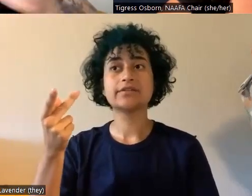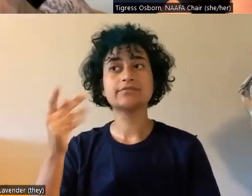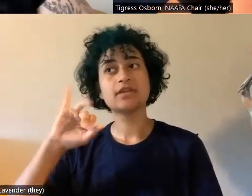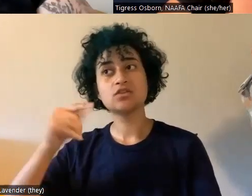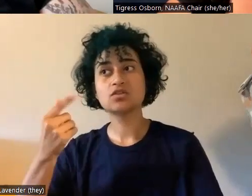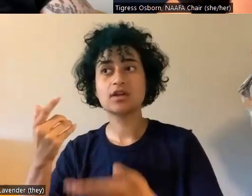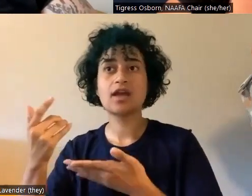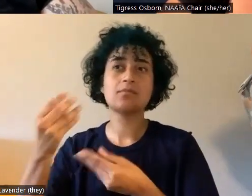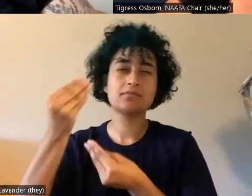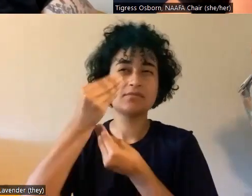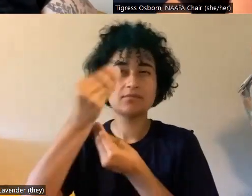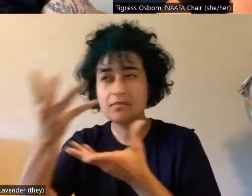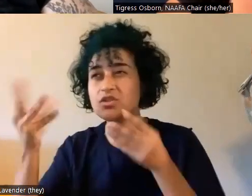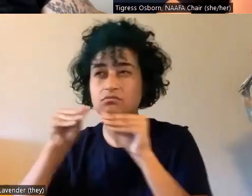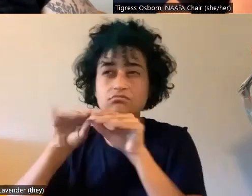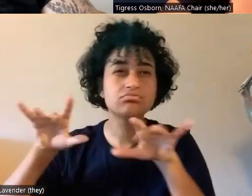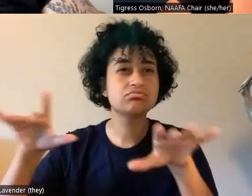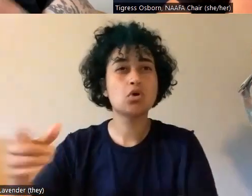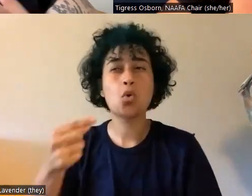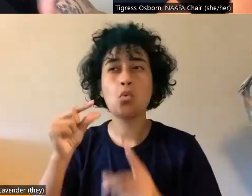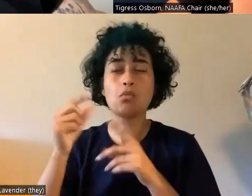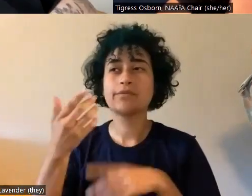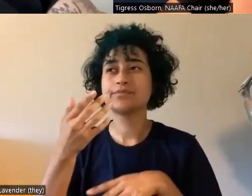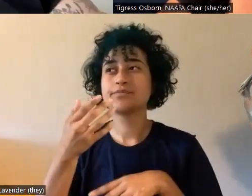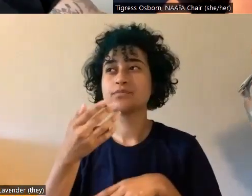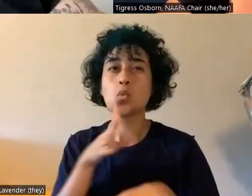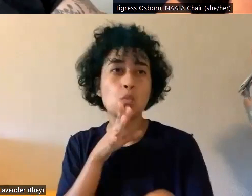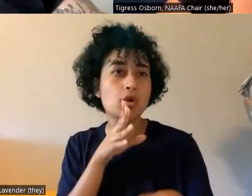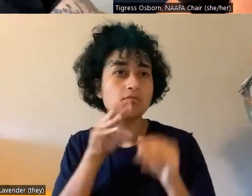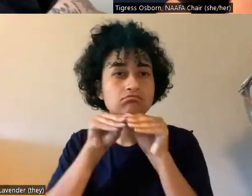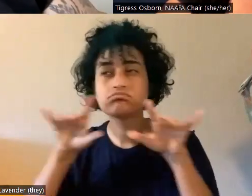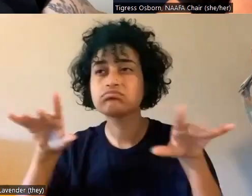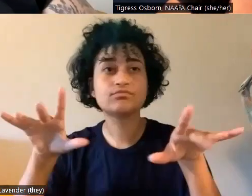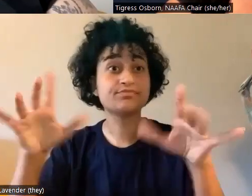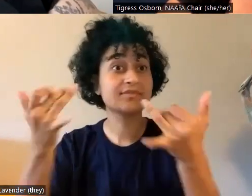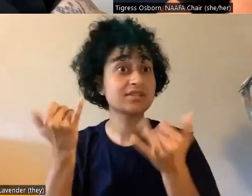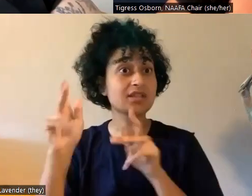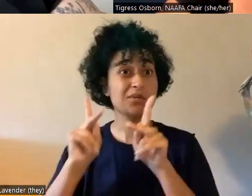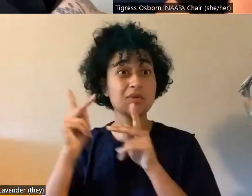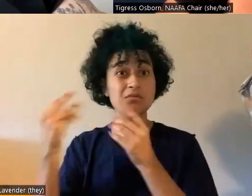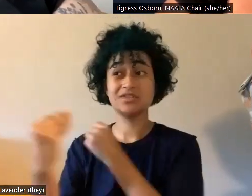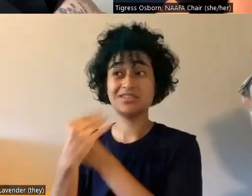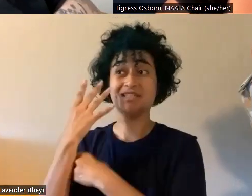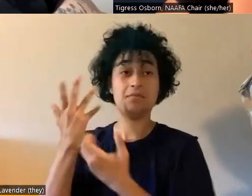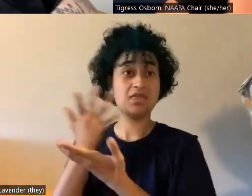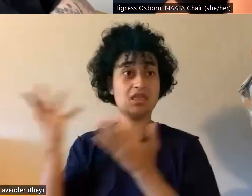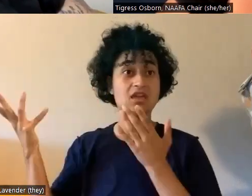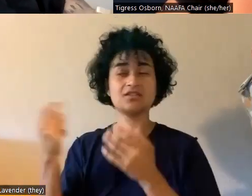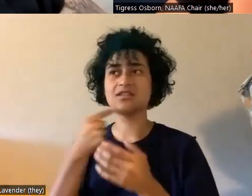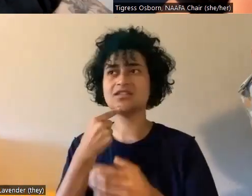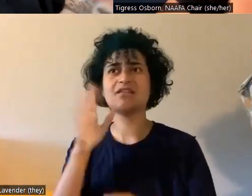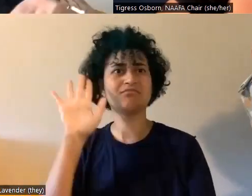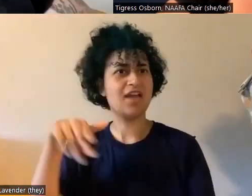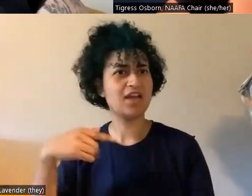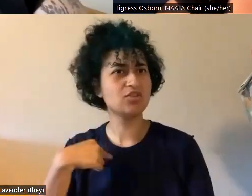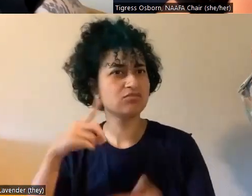just word of mouth. Um, and now I'm starting to get people just sending me things that they're like, you should check this out